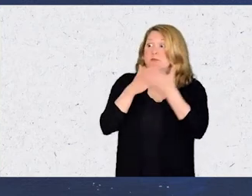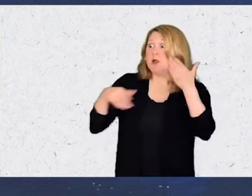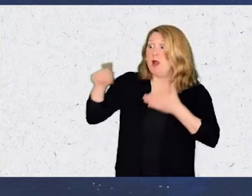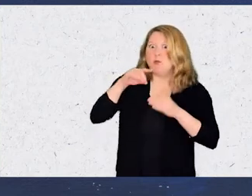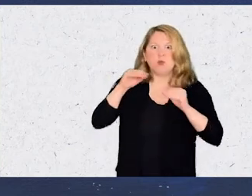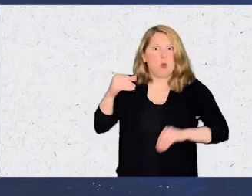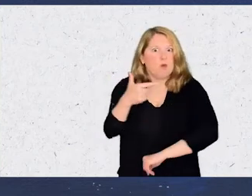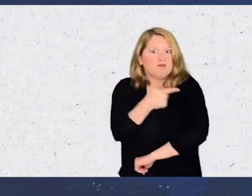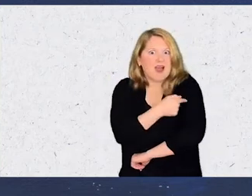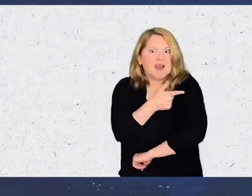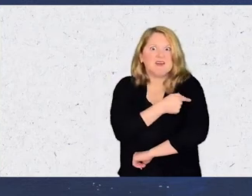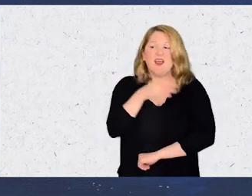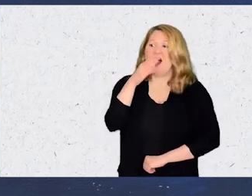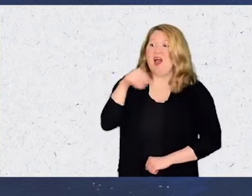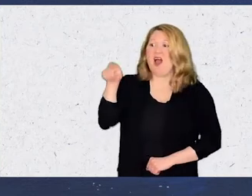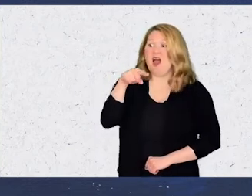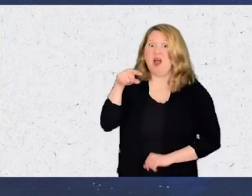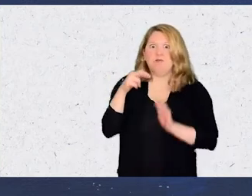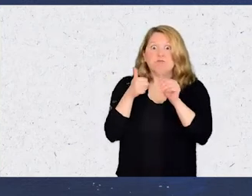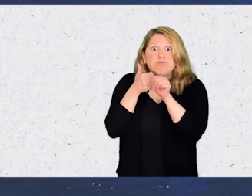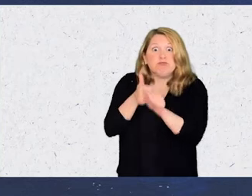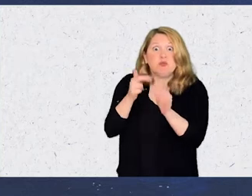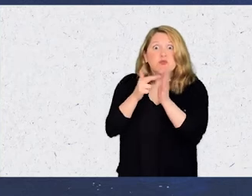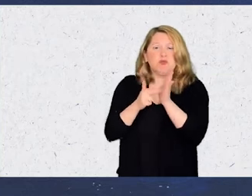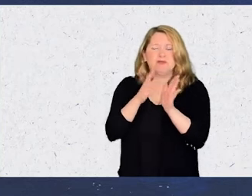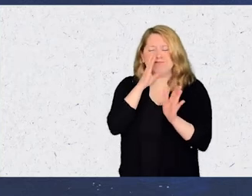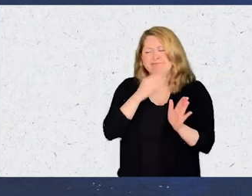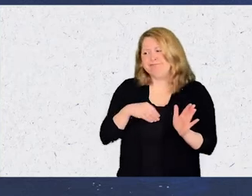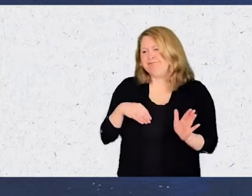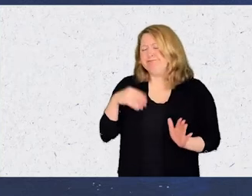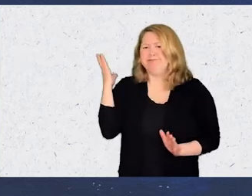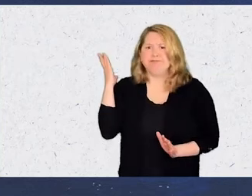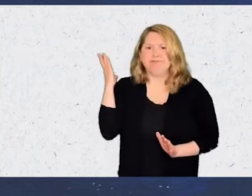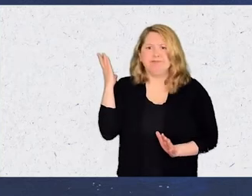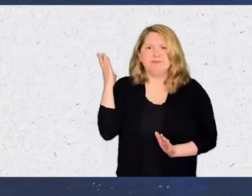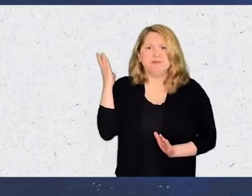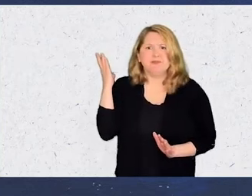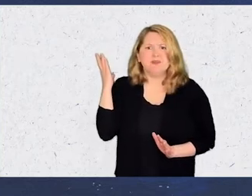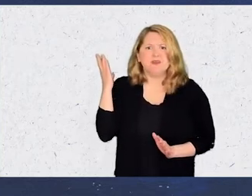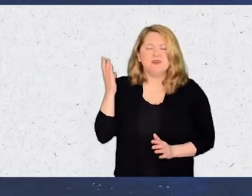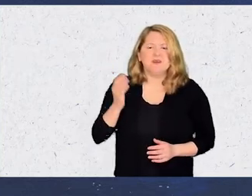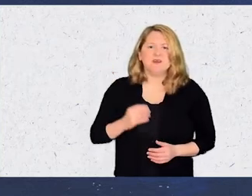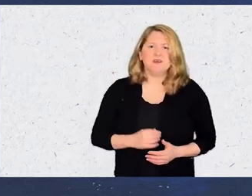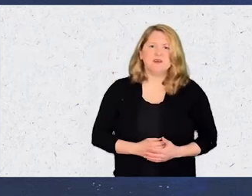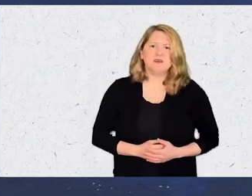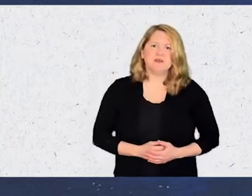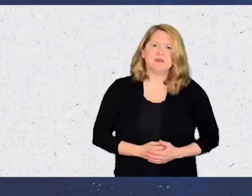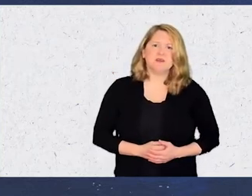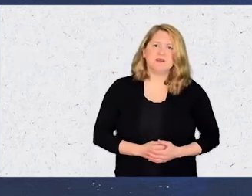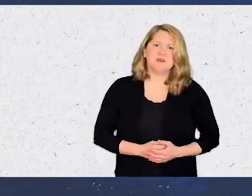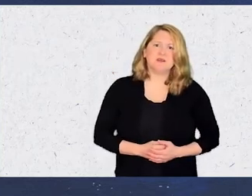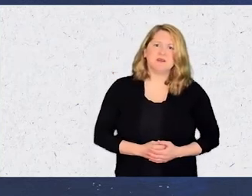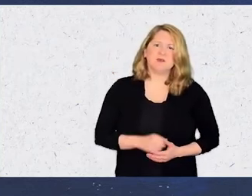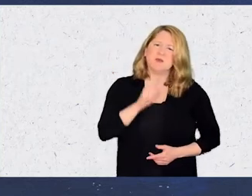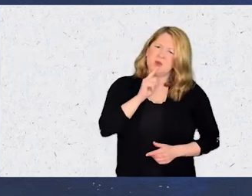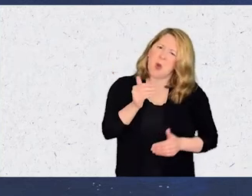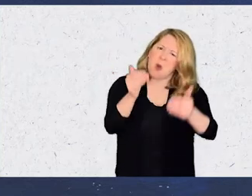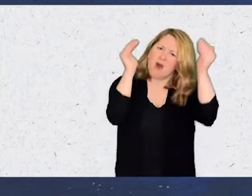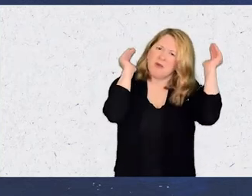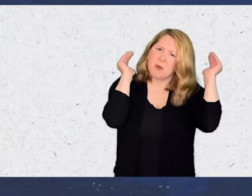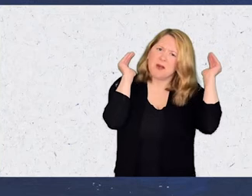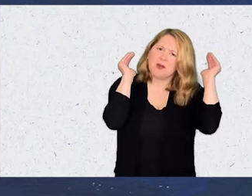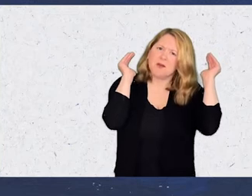unvaccinated, unrestricted shoppers. It's overwhelming.